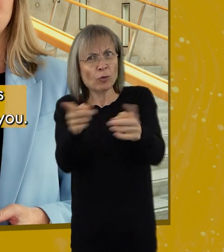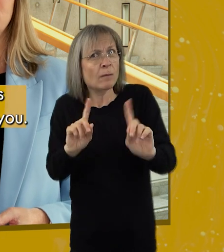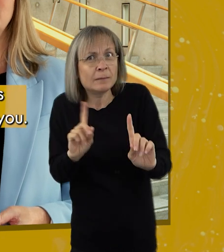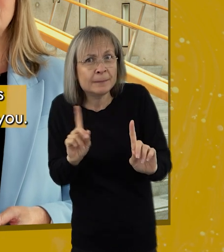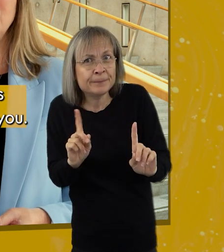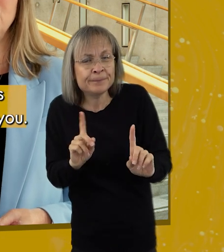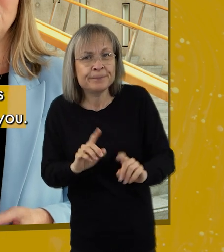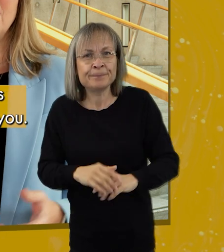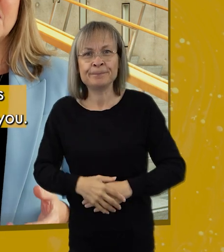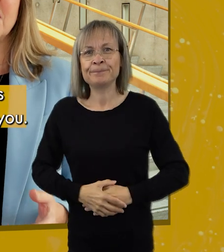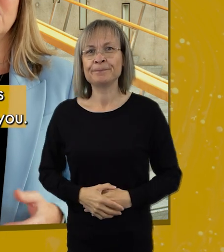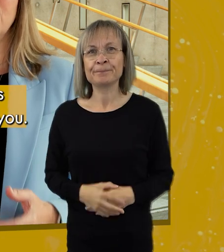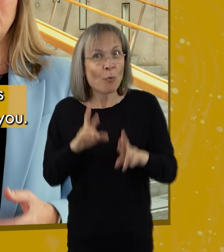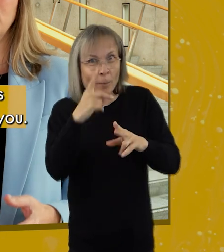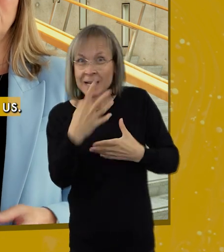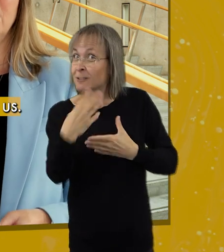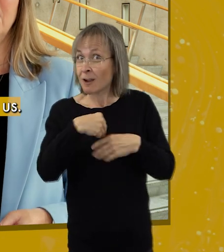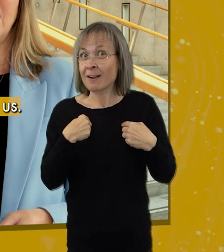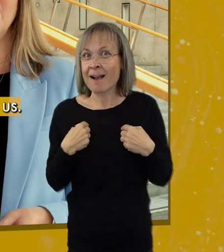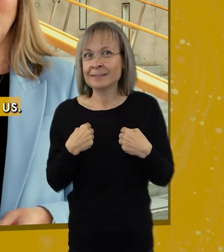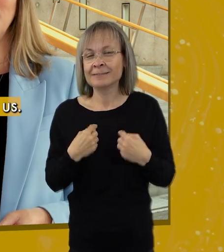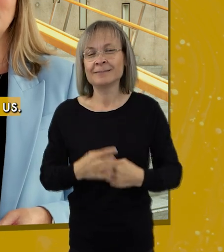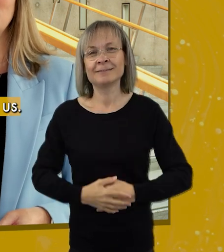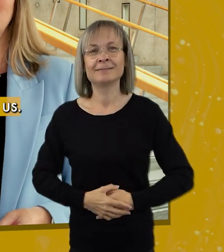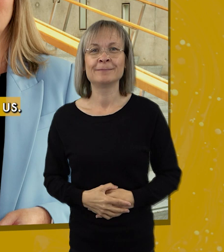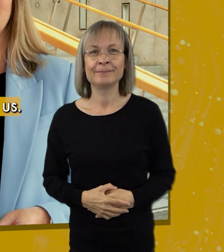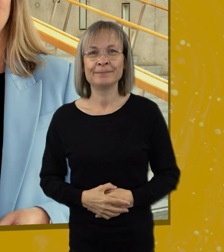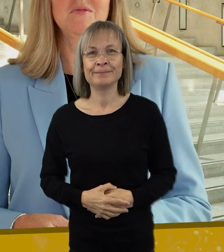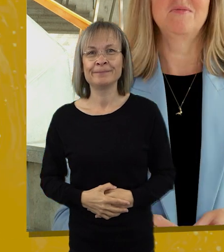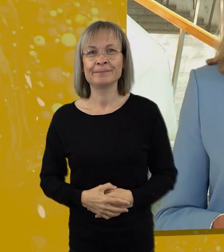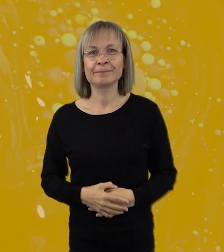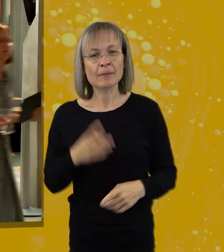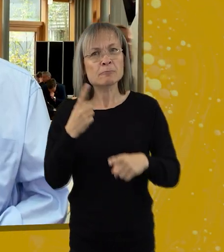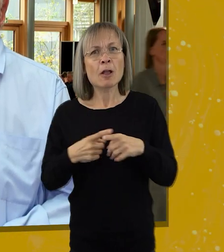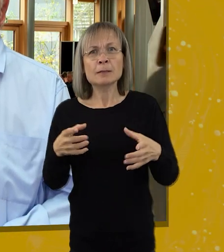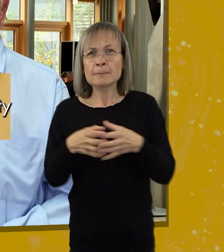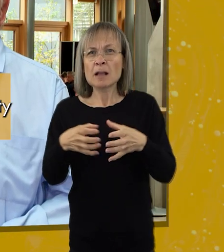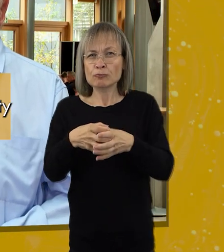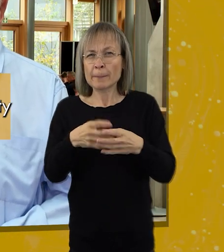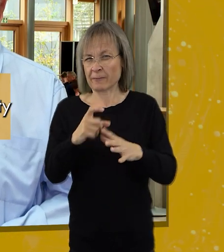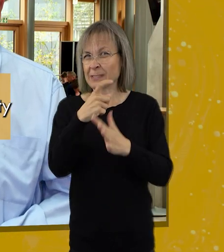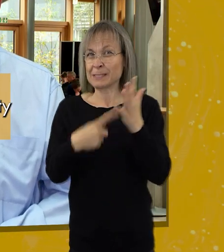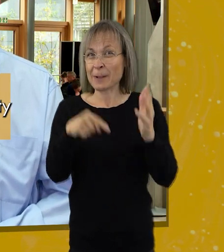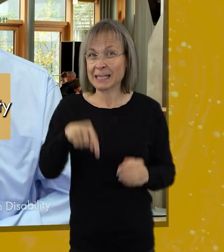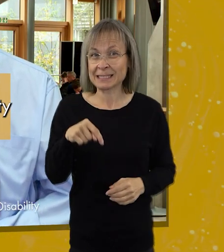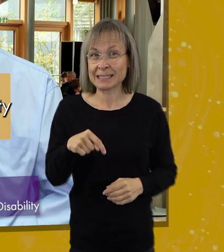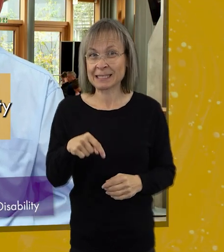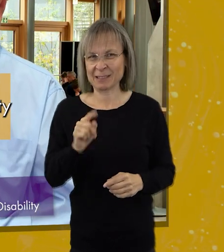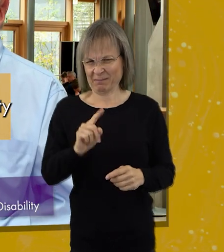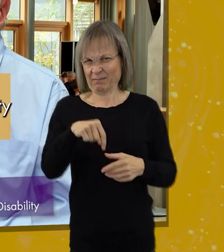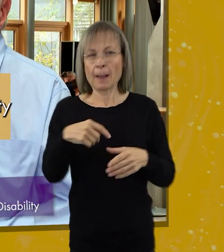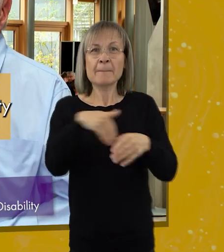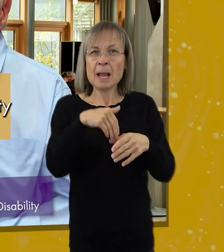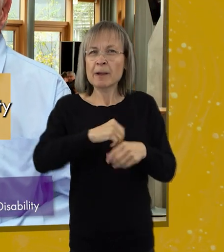barriers continue to exist for you. I hope you can join us. The cross party group on